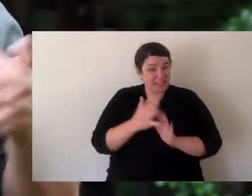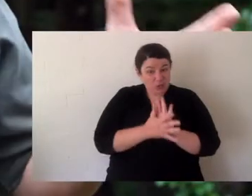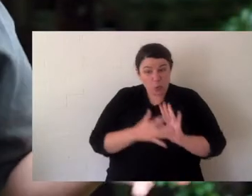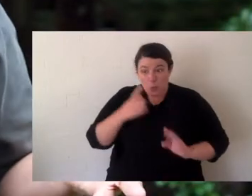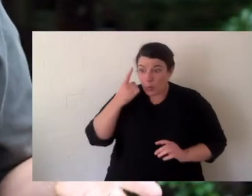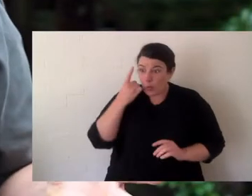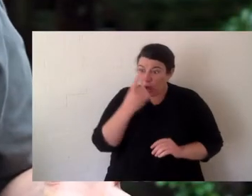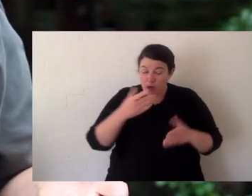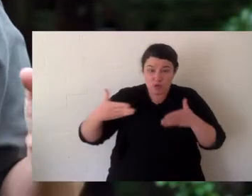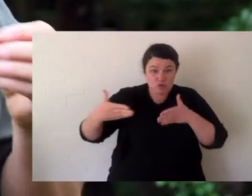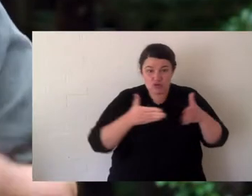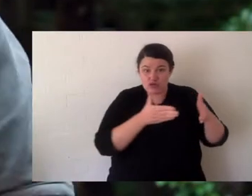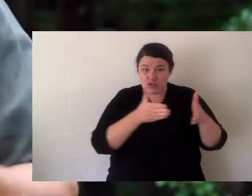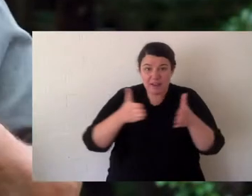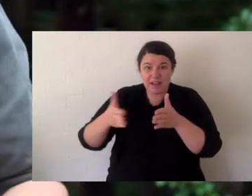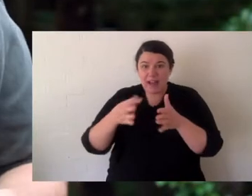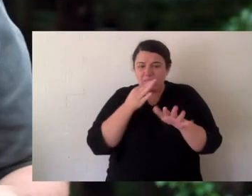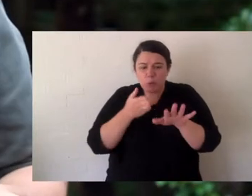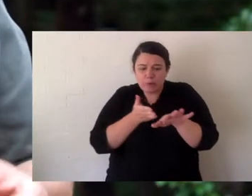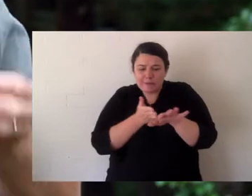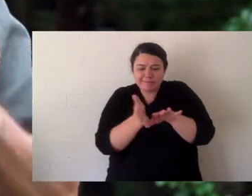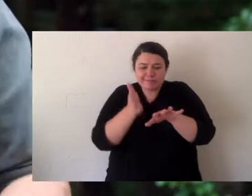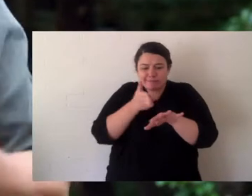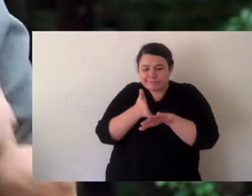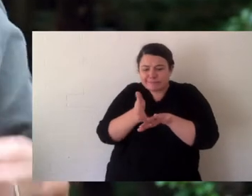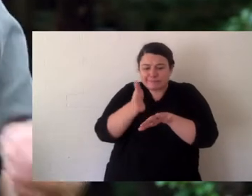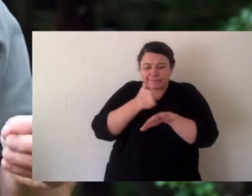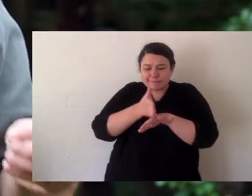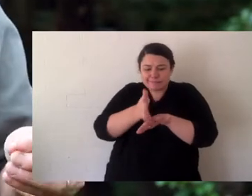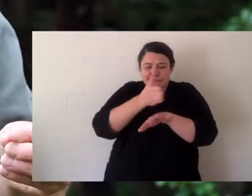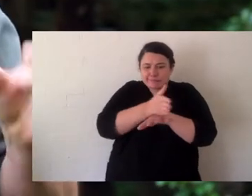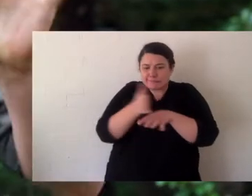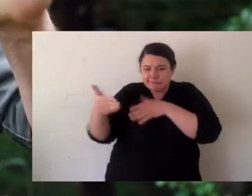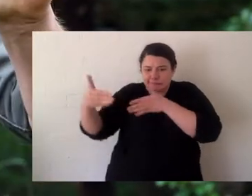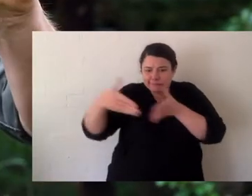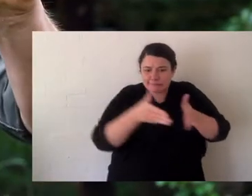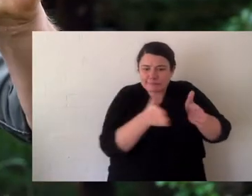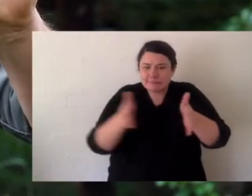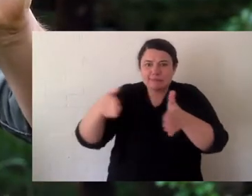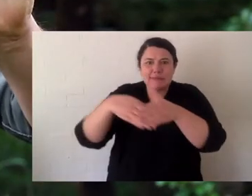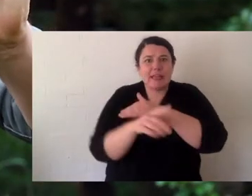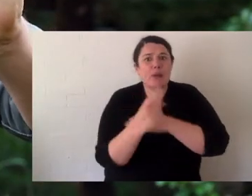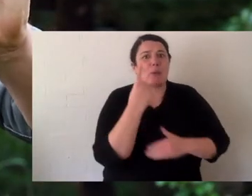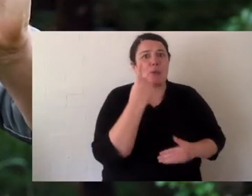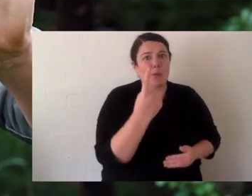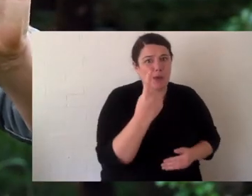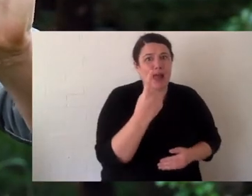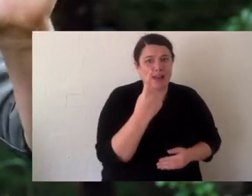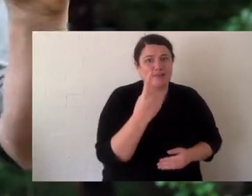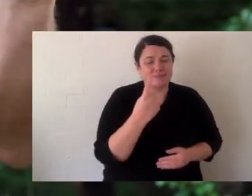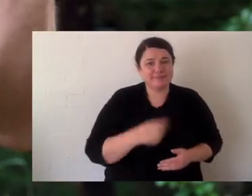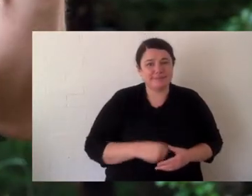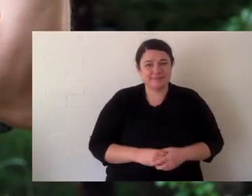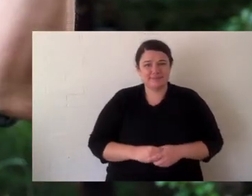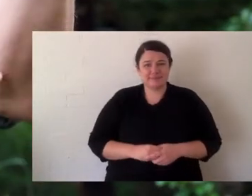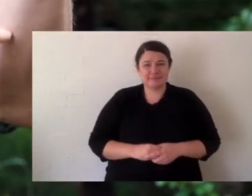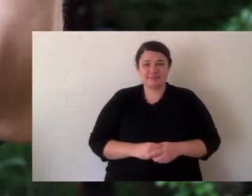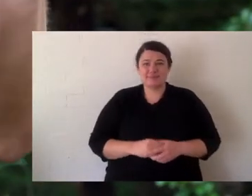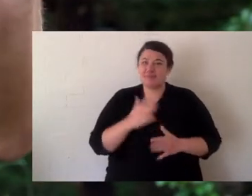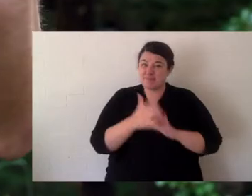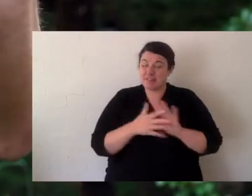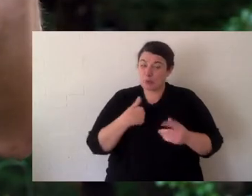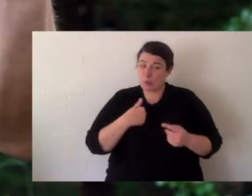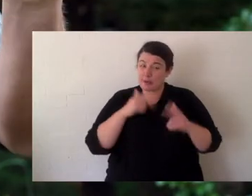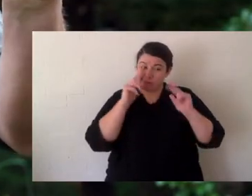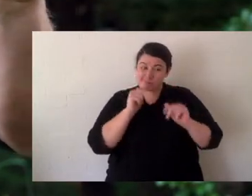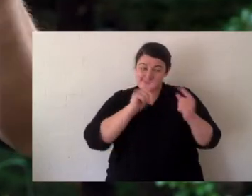Manning River Turtles are only found in one river system. Now there's a few creeks that they live in at the top of that river